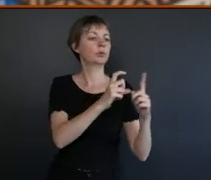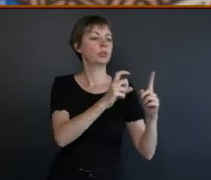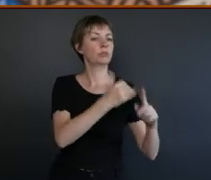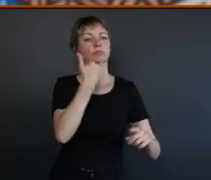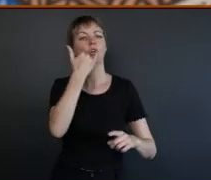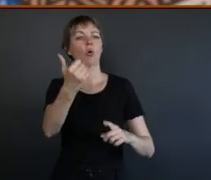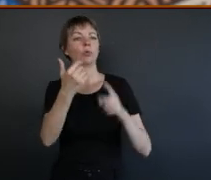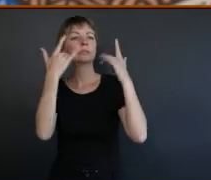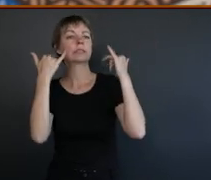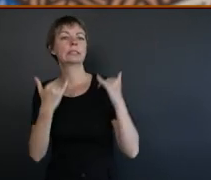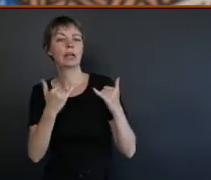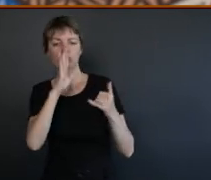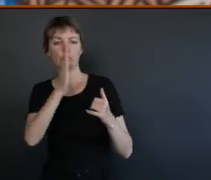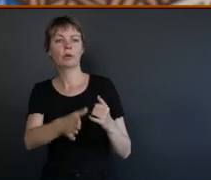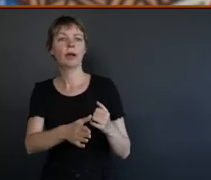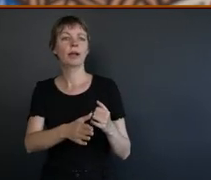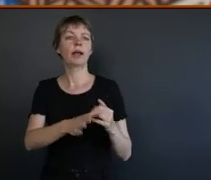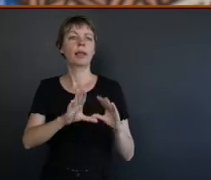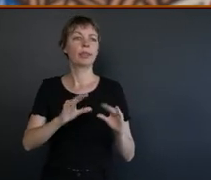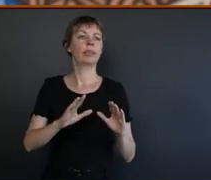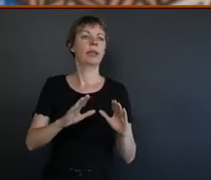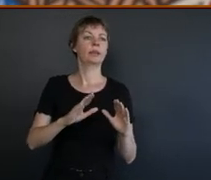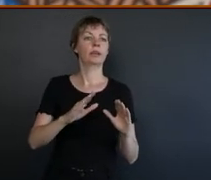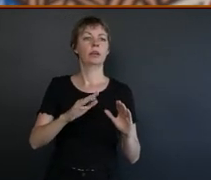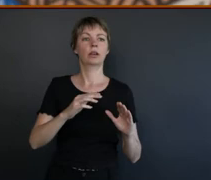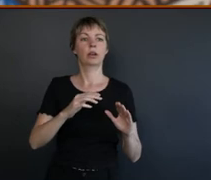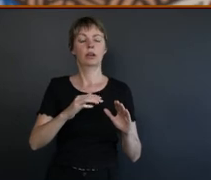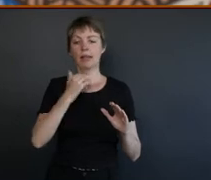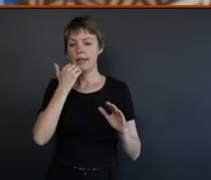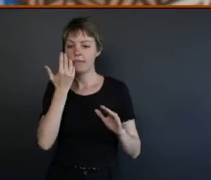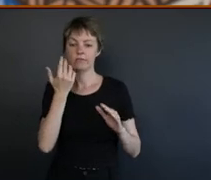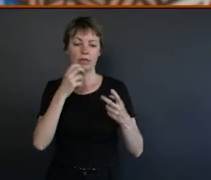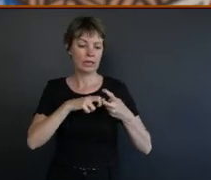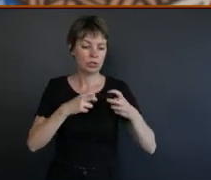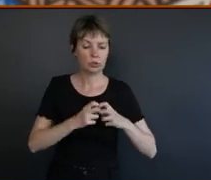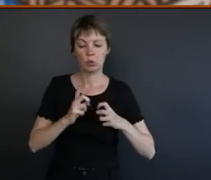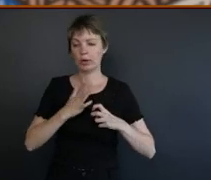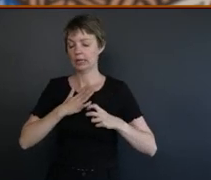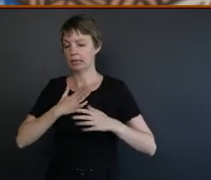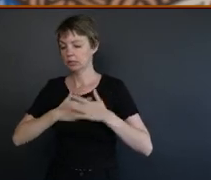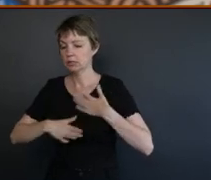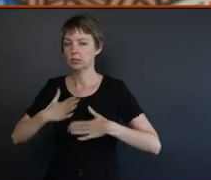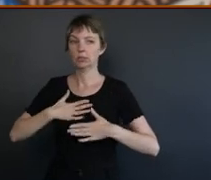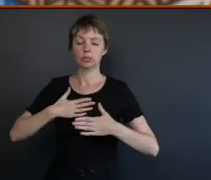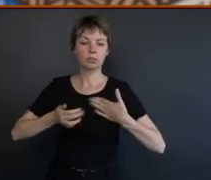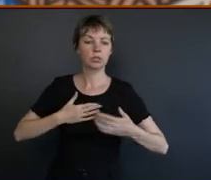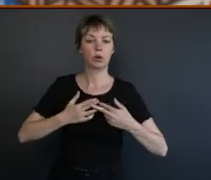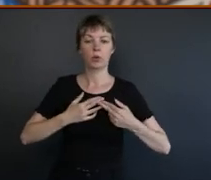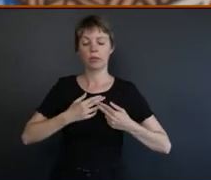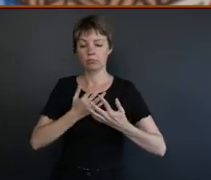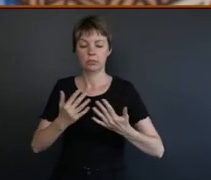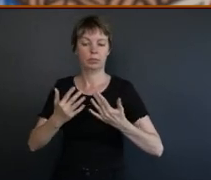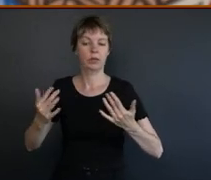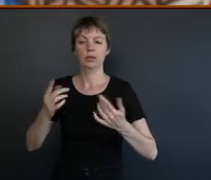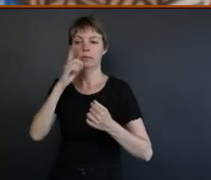the solicitor straight away. Then I went on from every issue after issue, what I had to deal with these people. And it was very